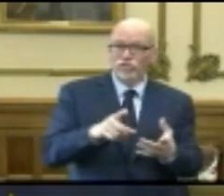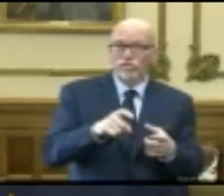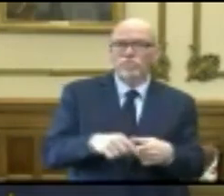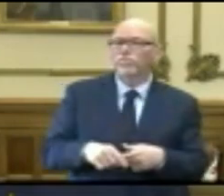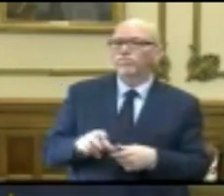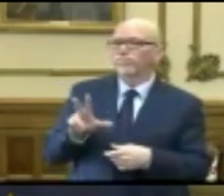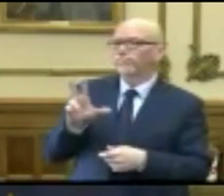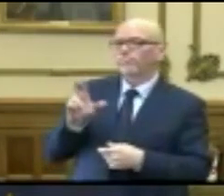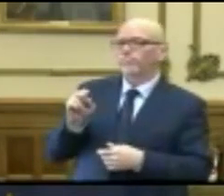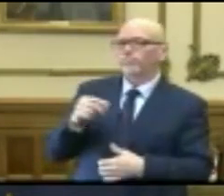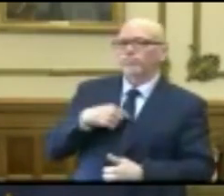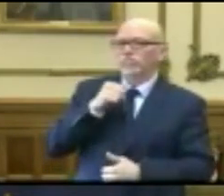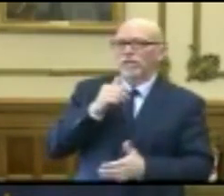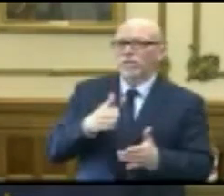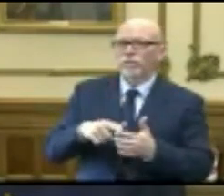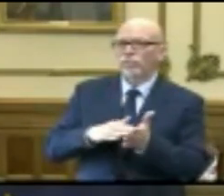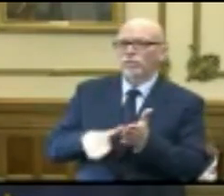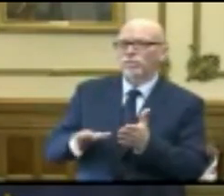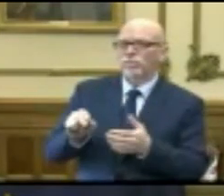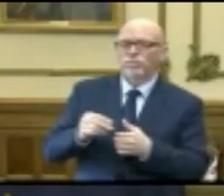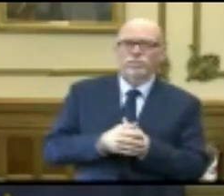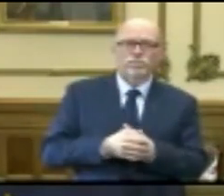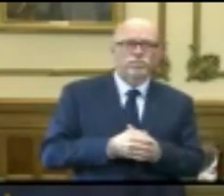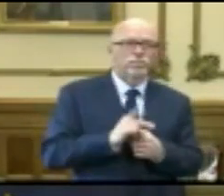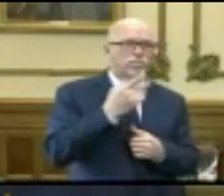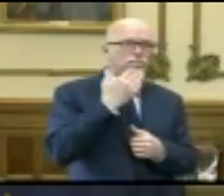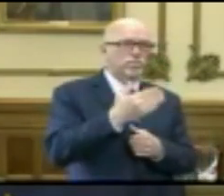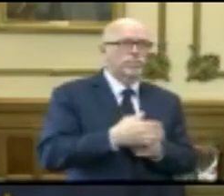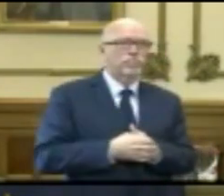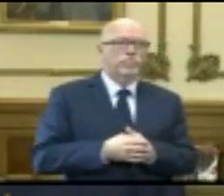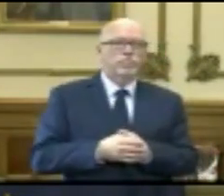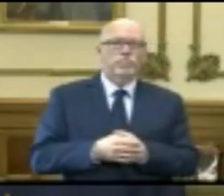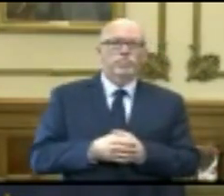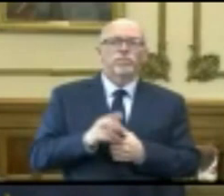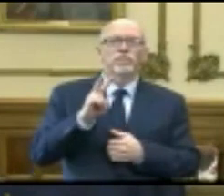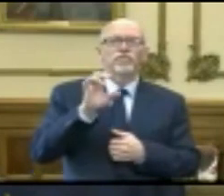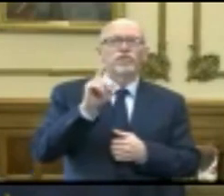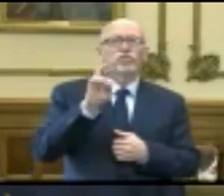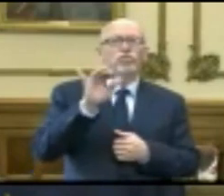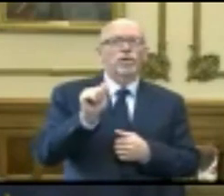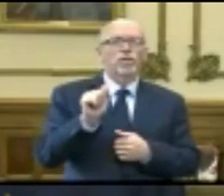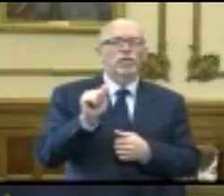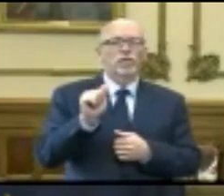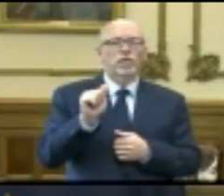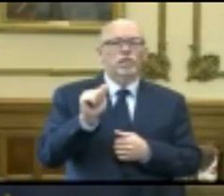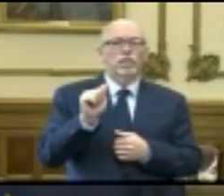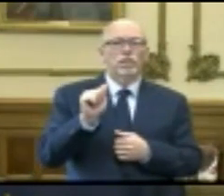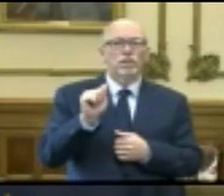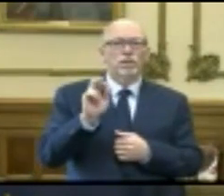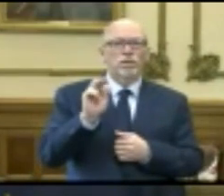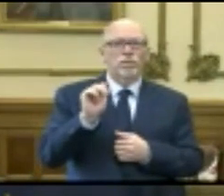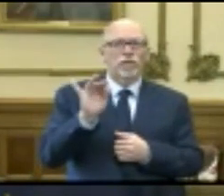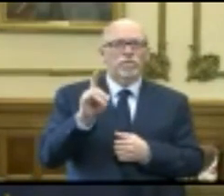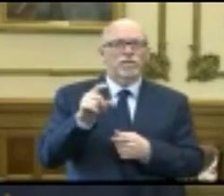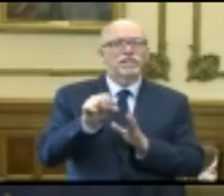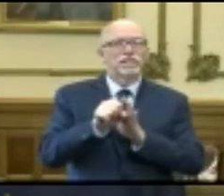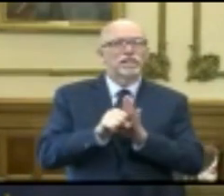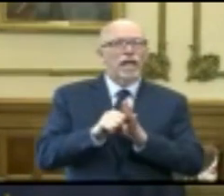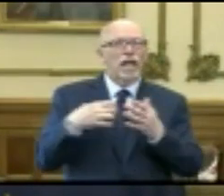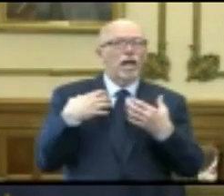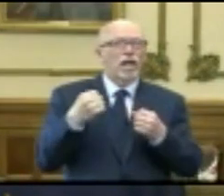It is not. Okay. Thank you. Thank you. Victoria Ratliff, the Statehouse File.